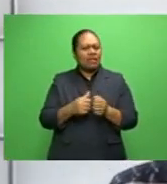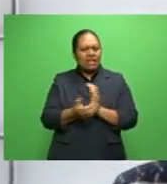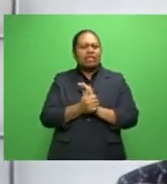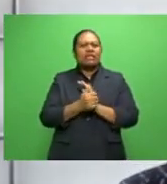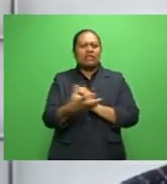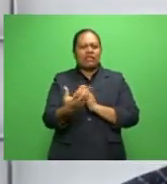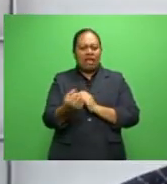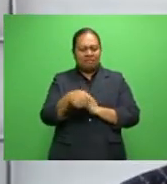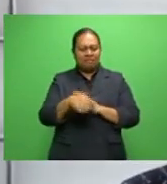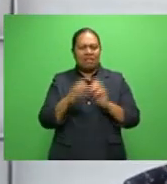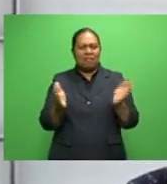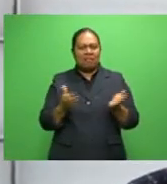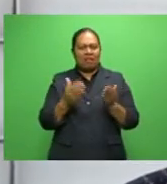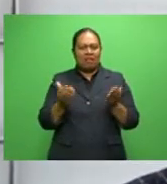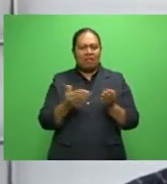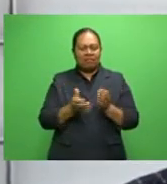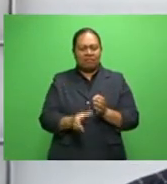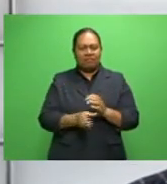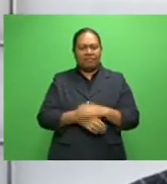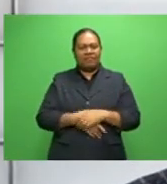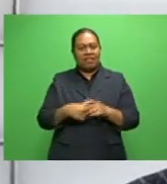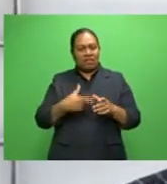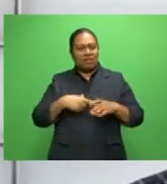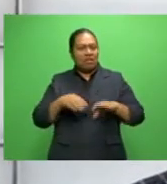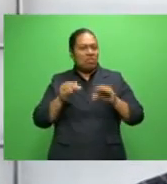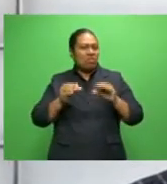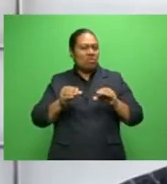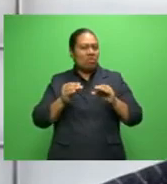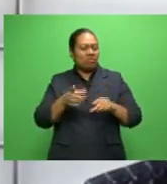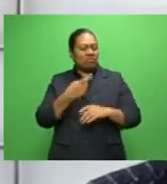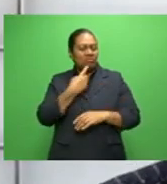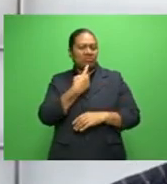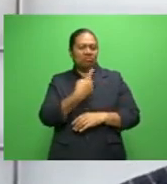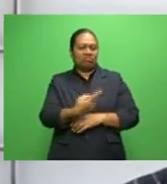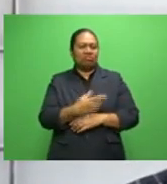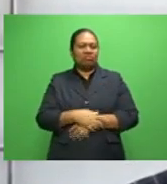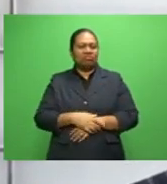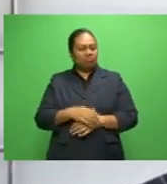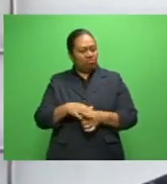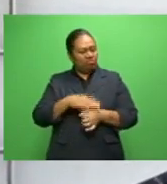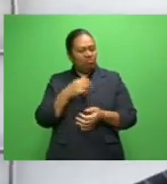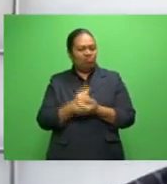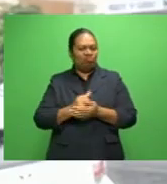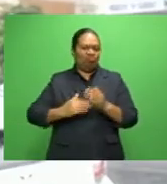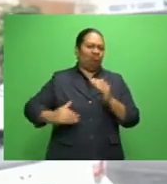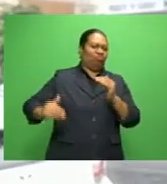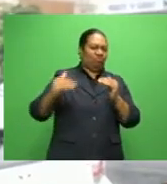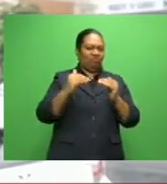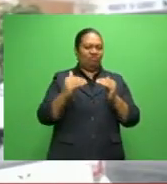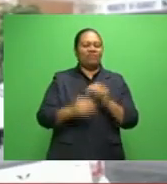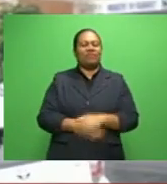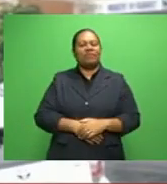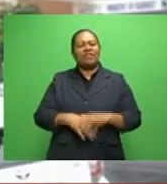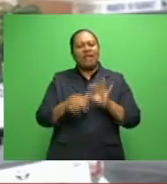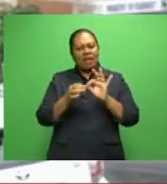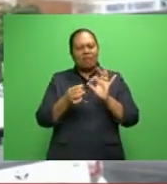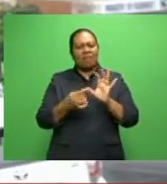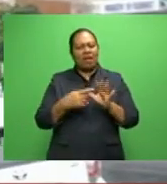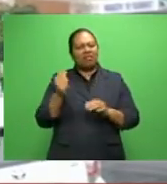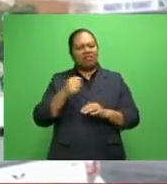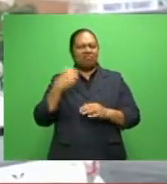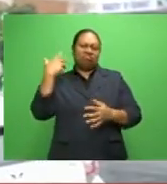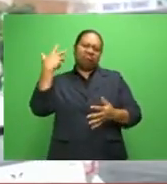this squad, our coach, Mr. Ronil Hespoot, will surely leave this title. BA has a long time, they're winning,